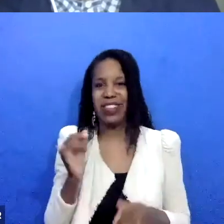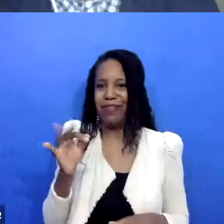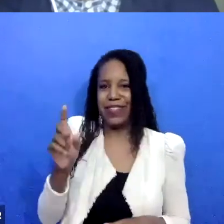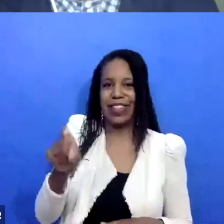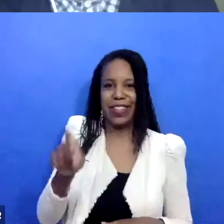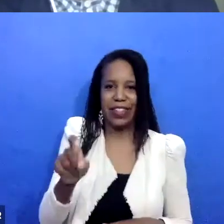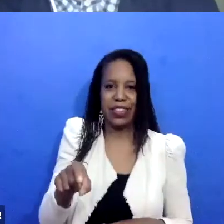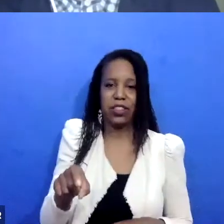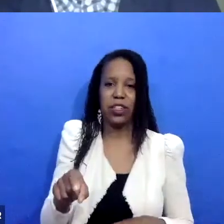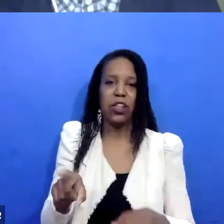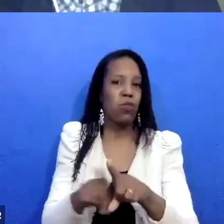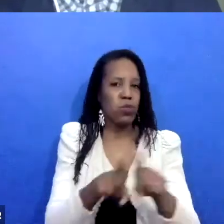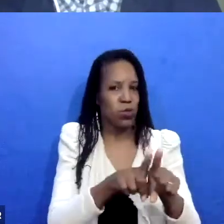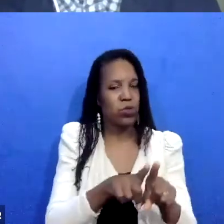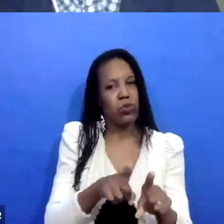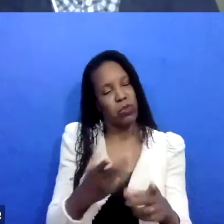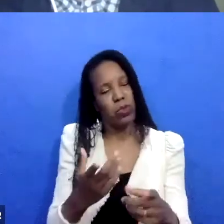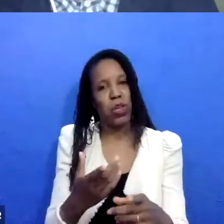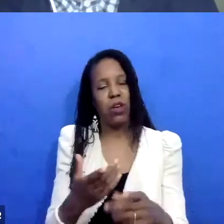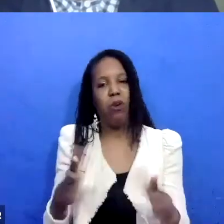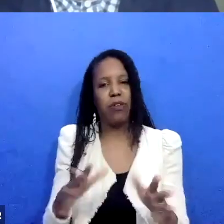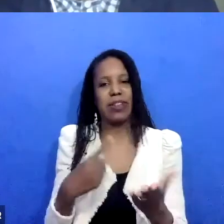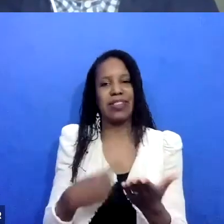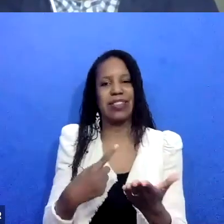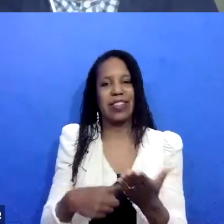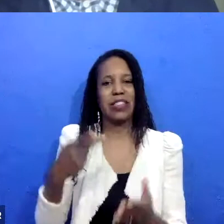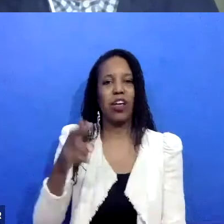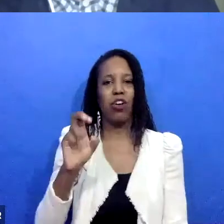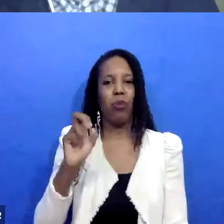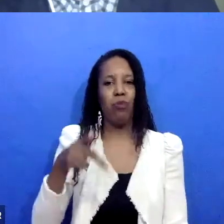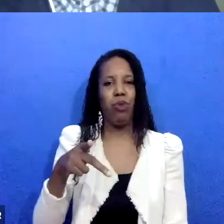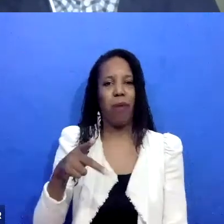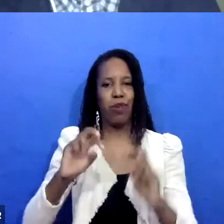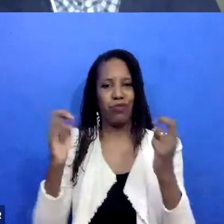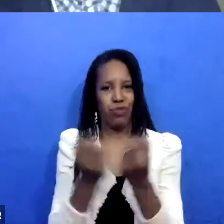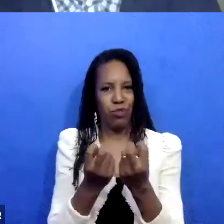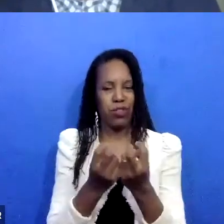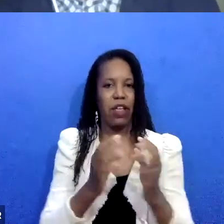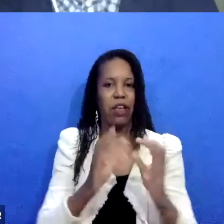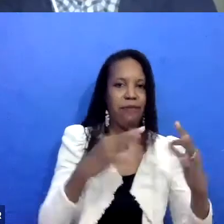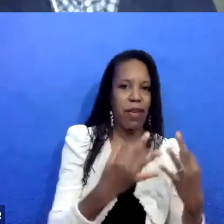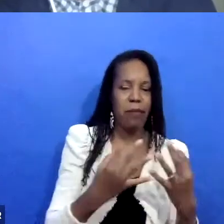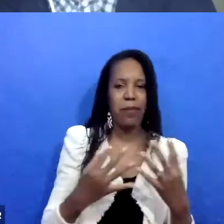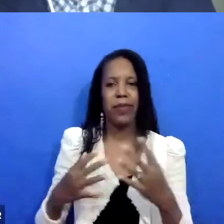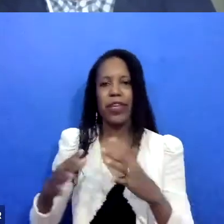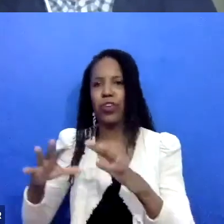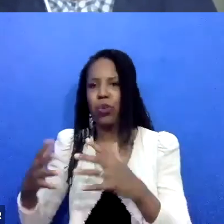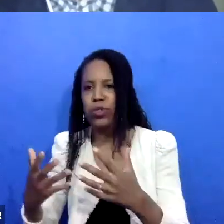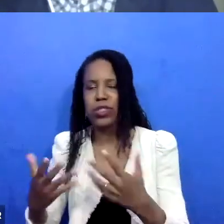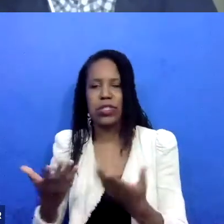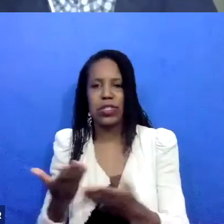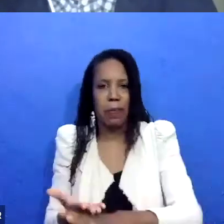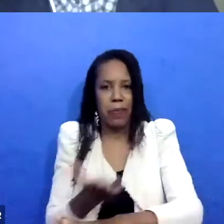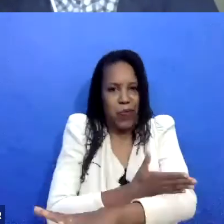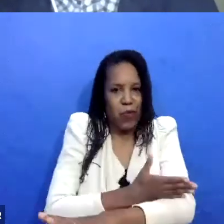those prep circles as a time with family and community on sort of one quote unquote side to help, um, build some management around mental